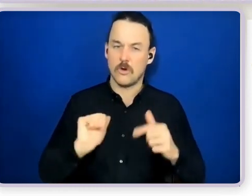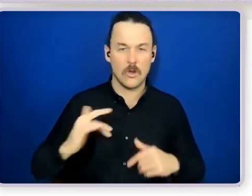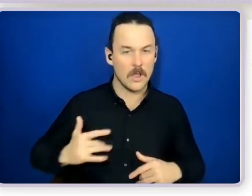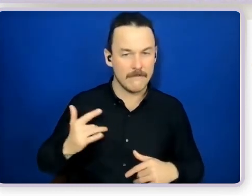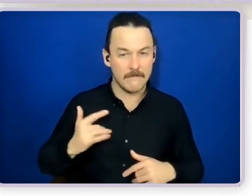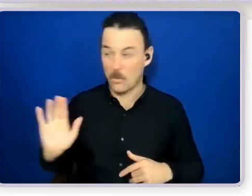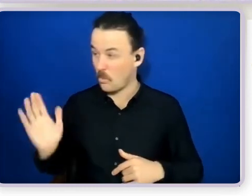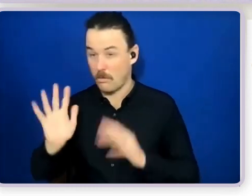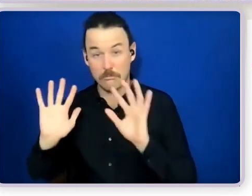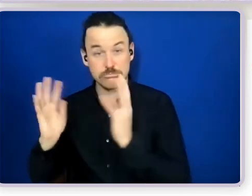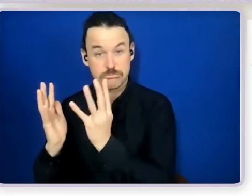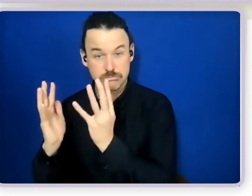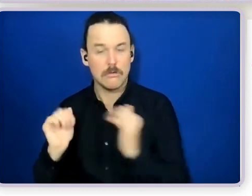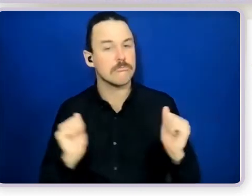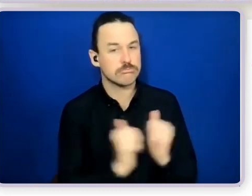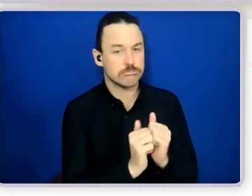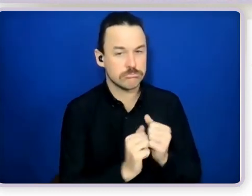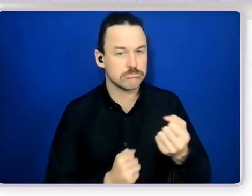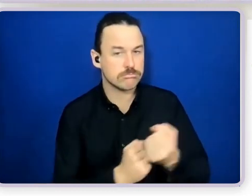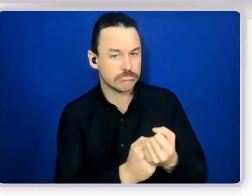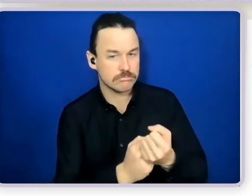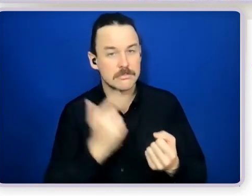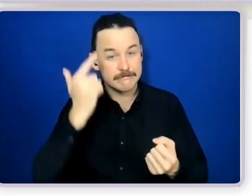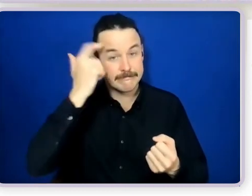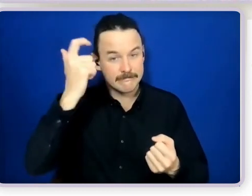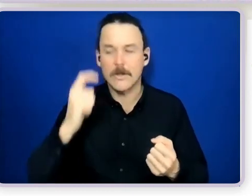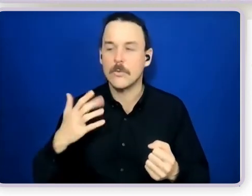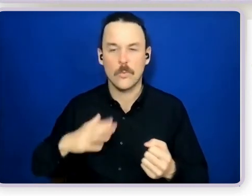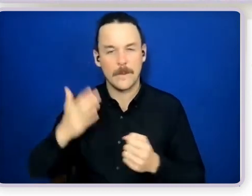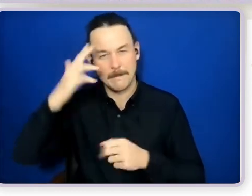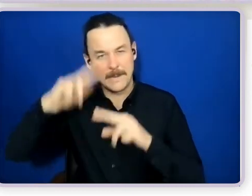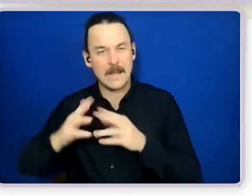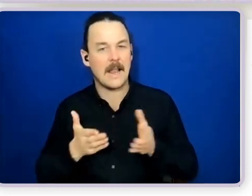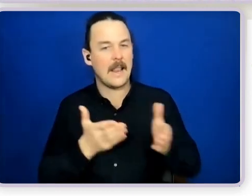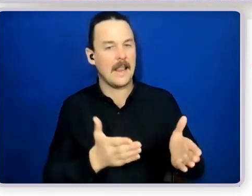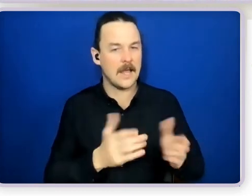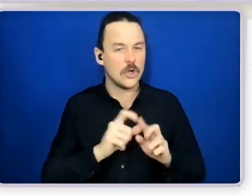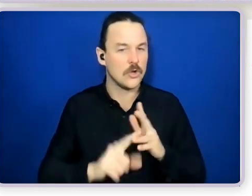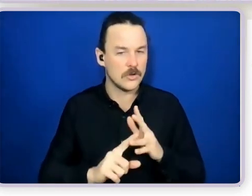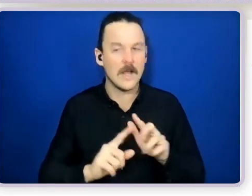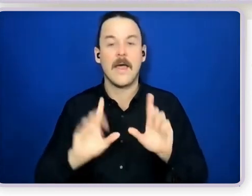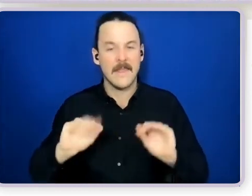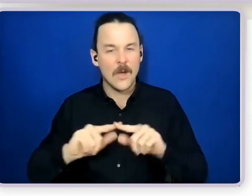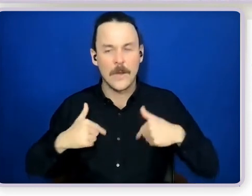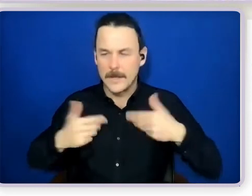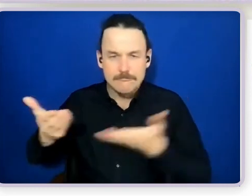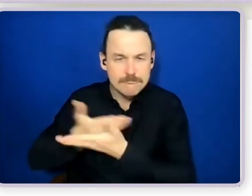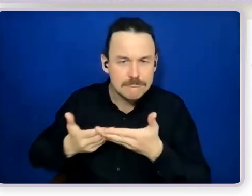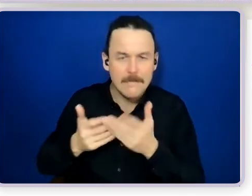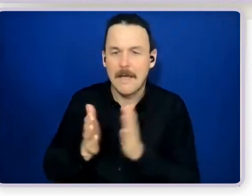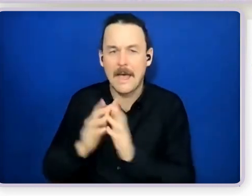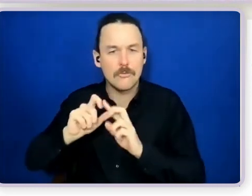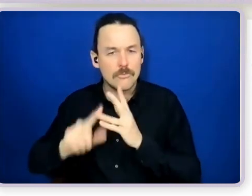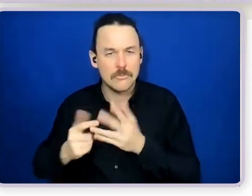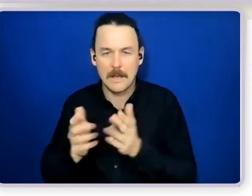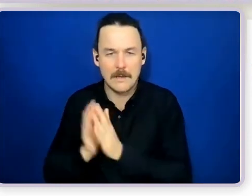and suggested that her parents let her do this like and we discussed how how are we going to do this in a safe way in a way that you know she's not going to